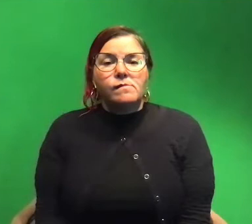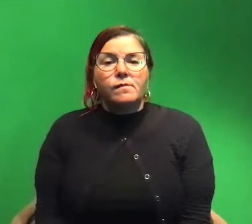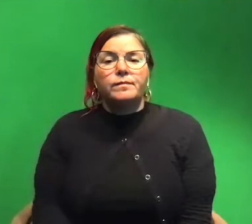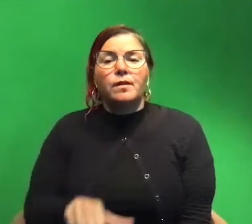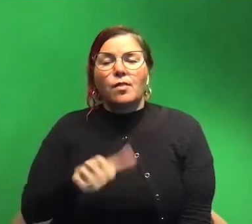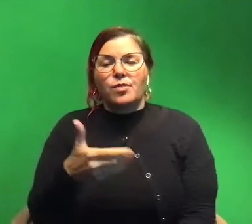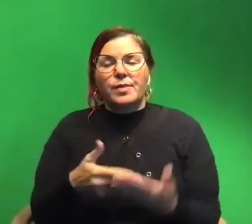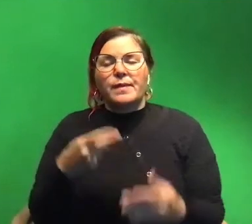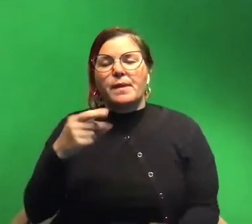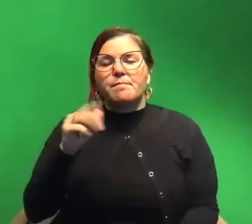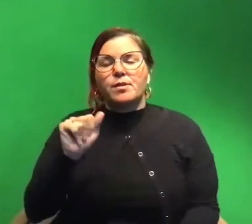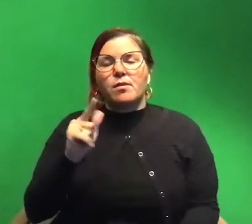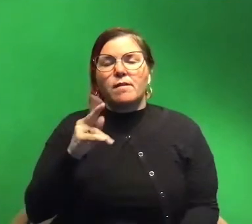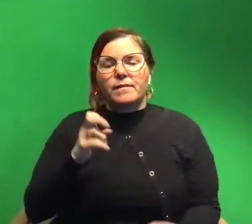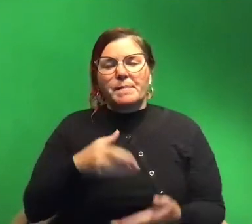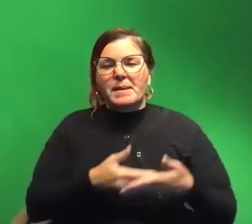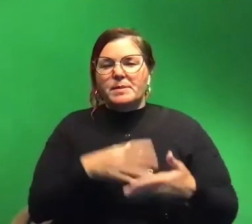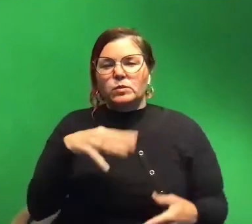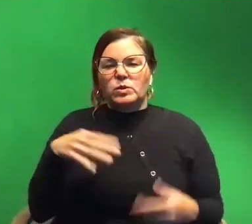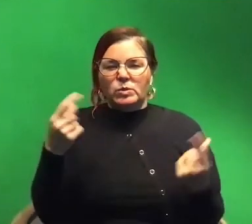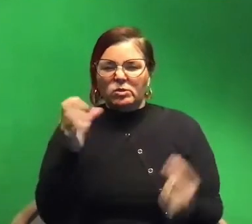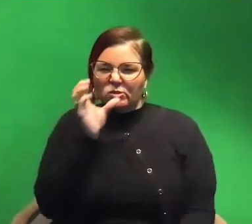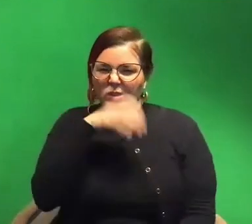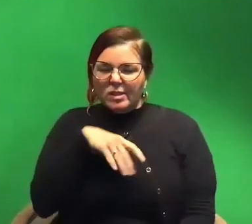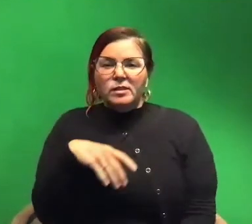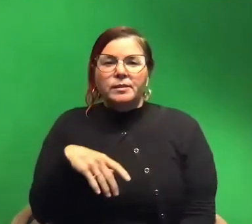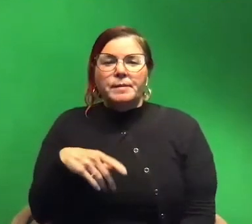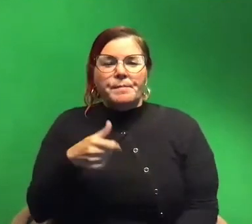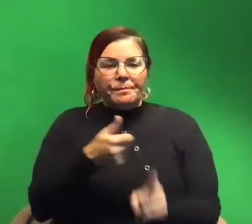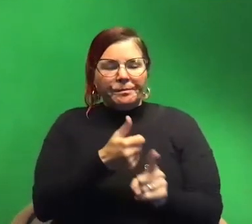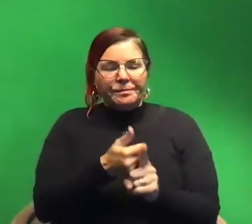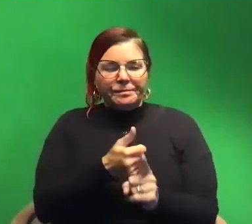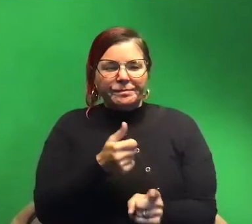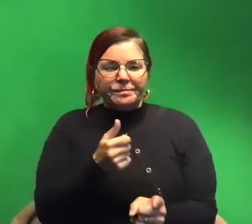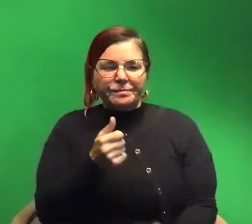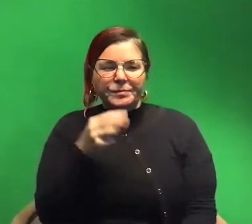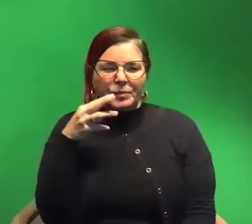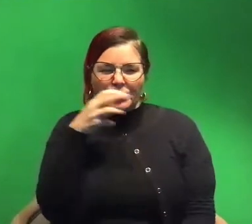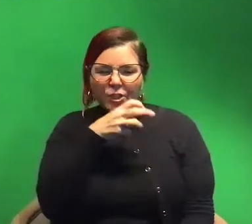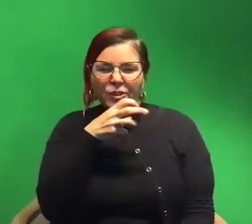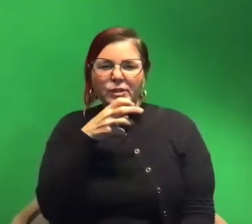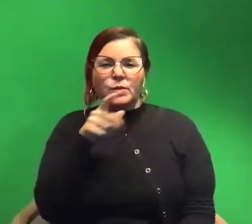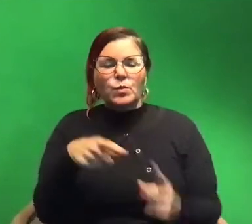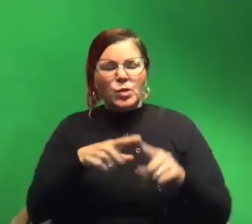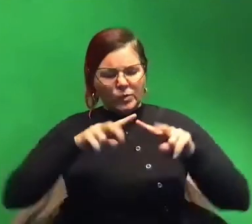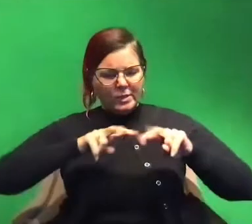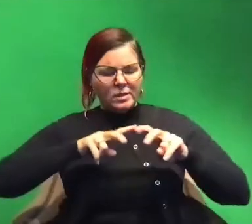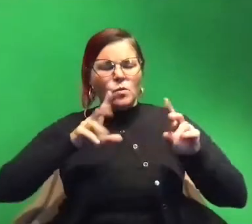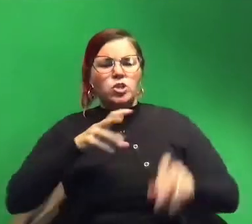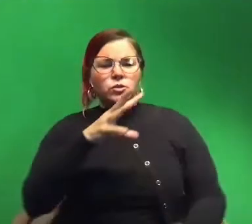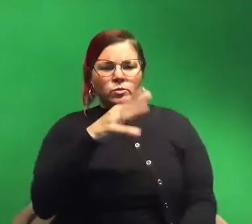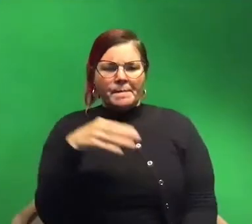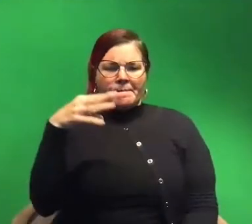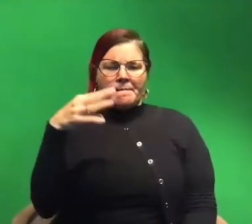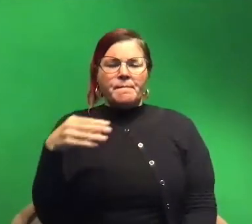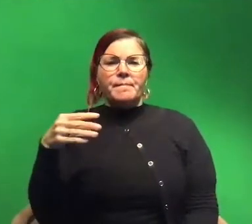do that are kind of just weird is they have these weird um like when you watch a para larvae swim they